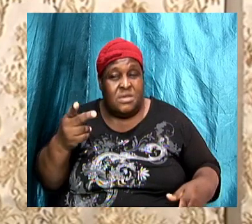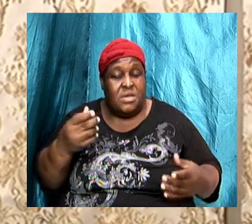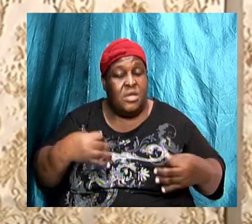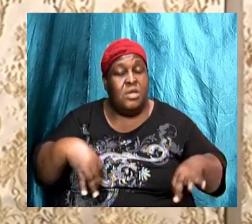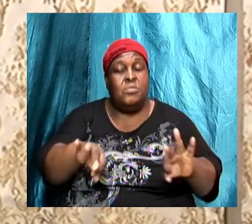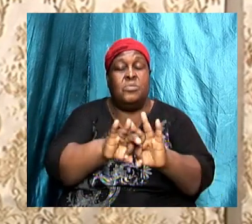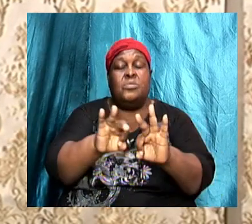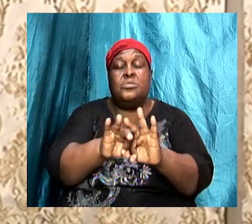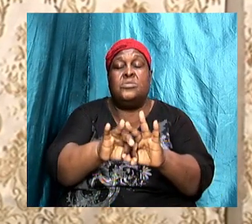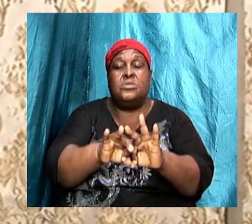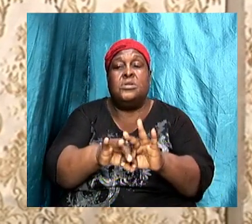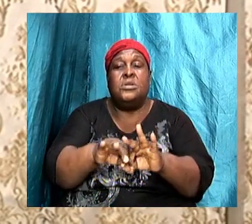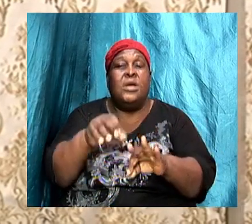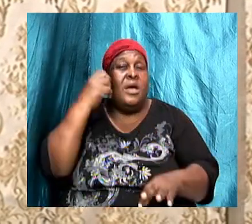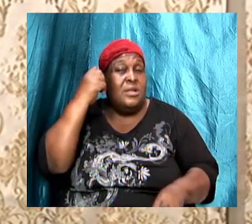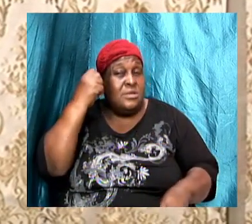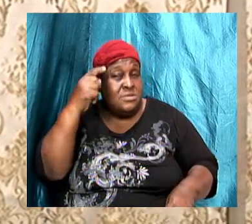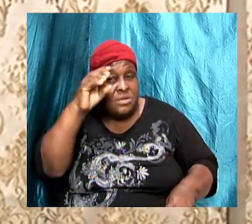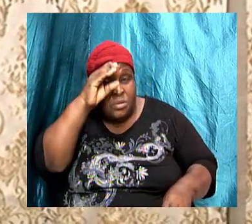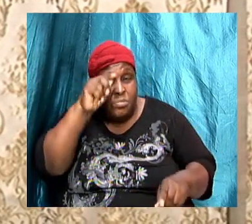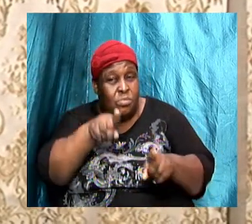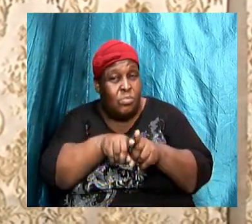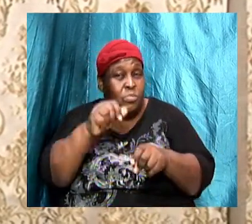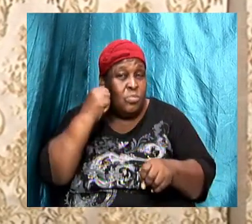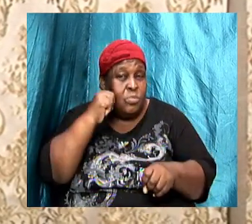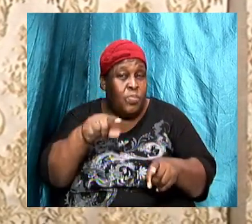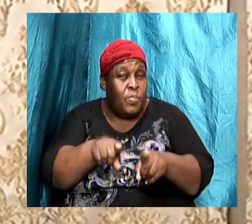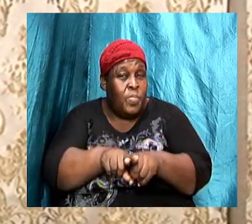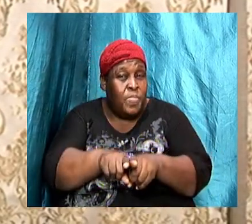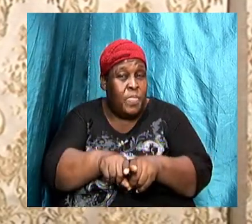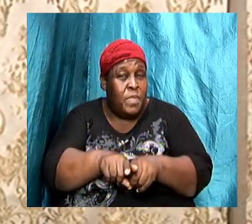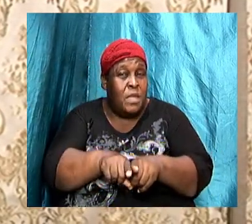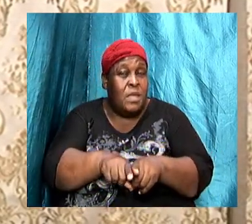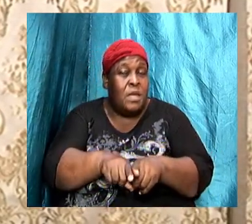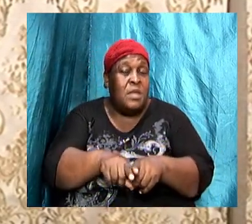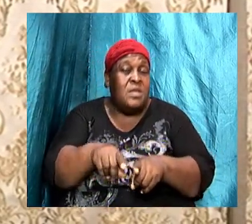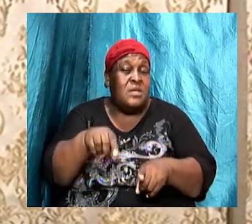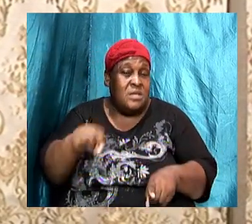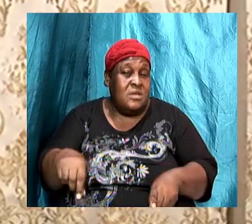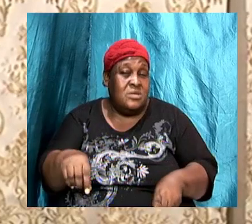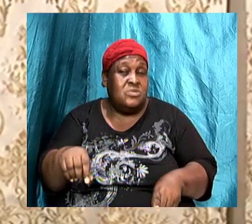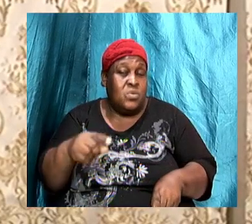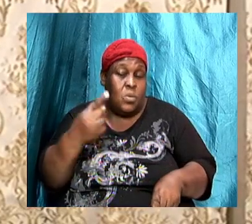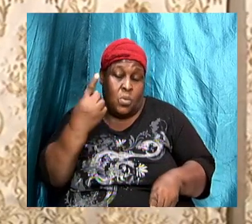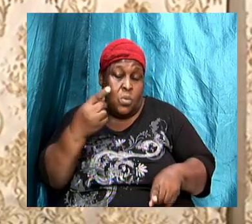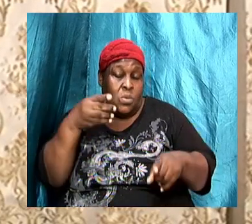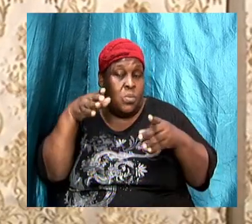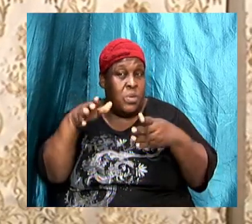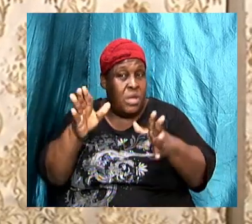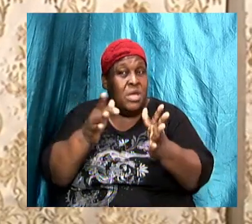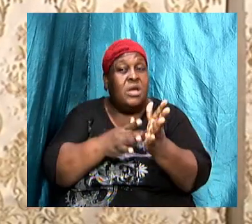brothers and sisters, that if we know that this is the only way, Jesus said, I